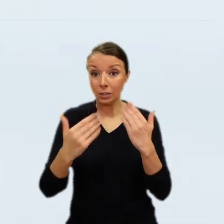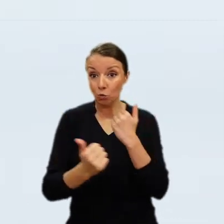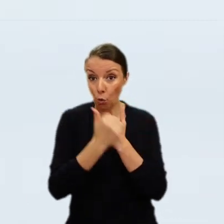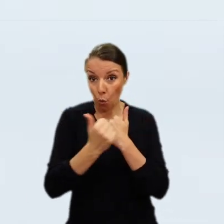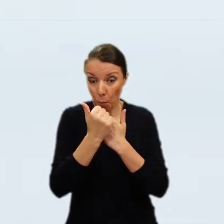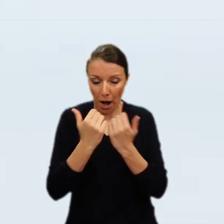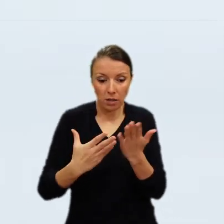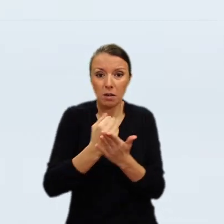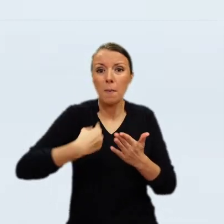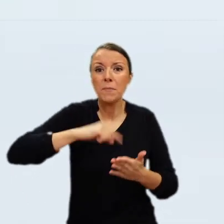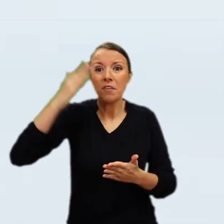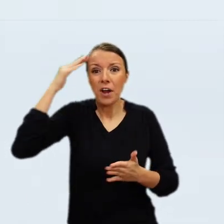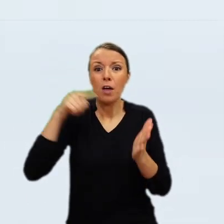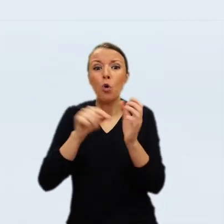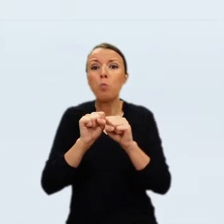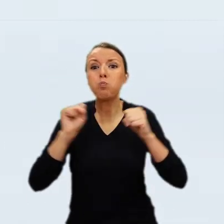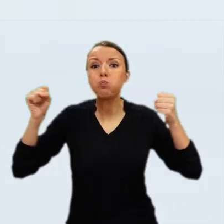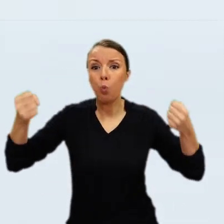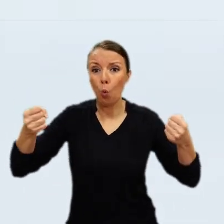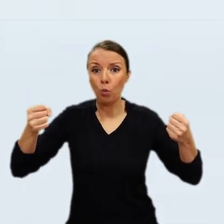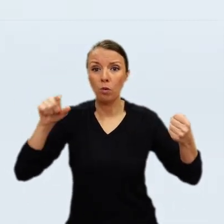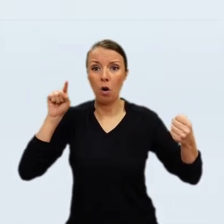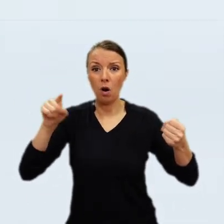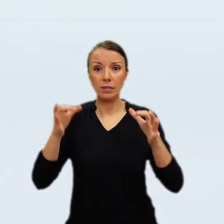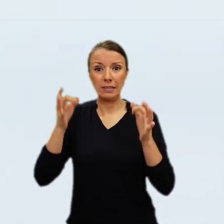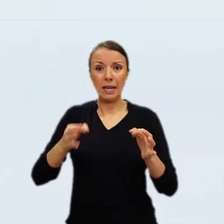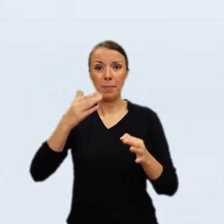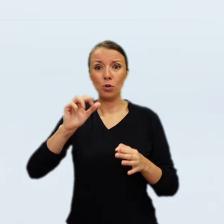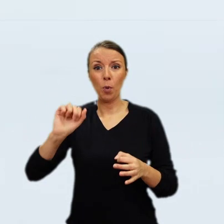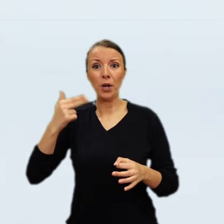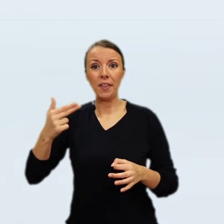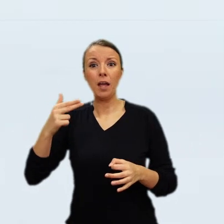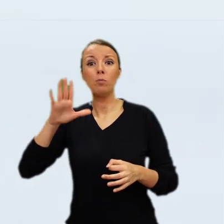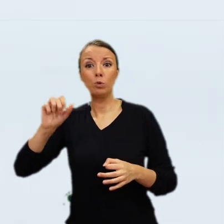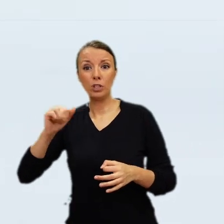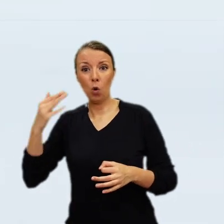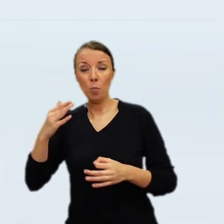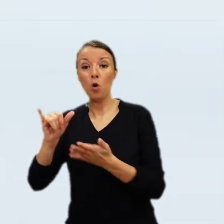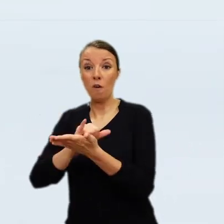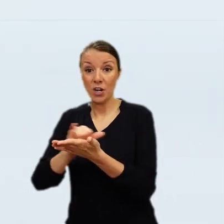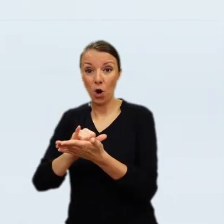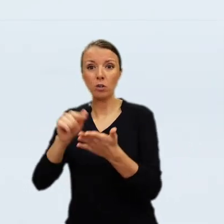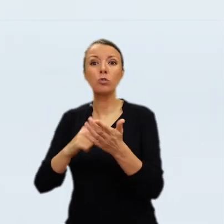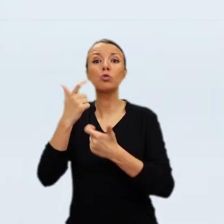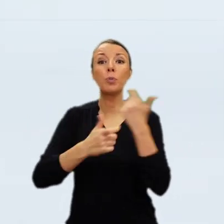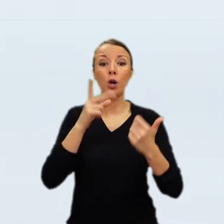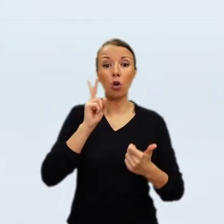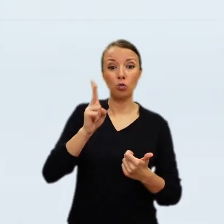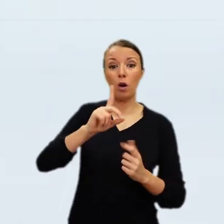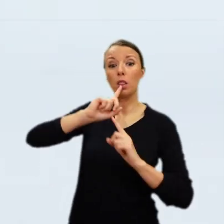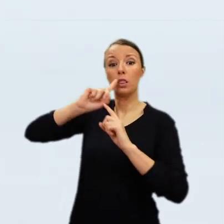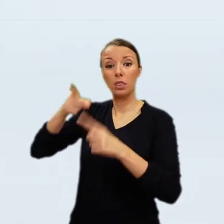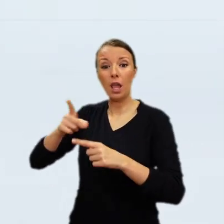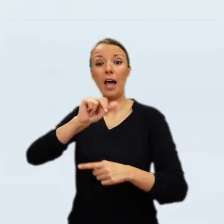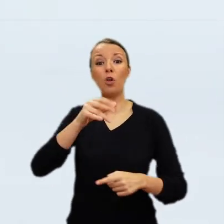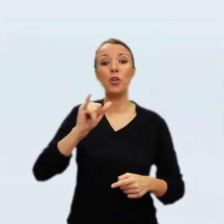1653 by the Sicilian aristocrat Antonio Ruffo. And Antonio Ruffo is quite interesting because he never met Rembrandt,